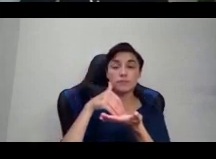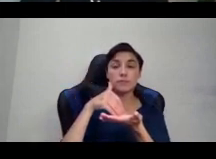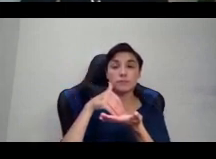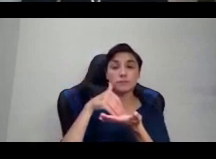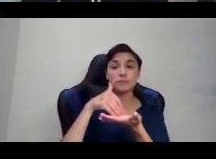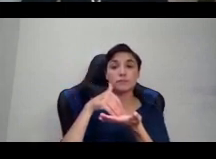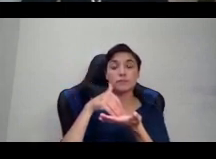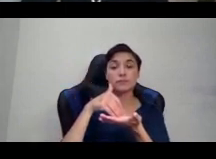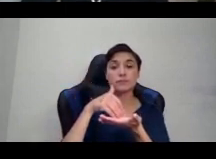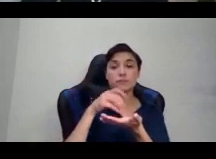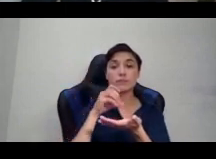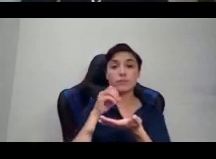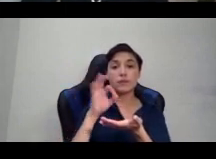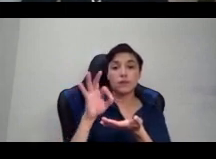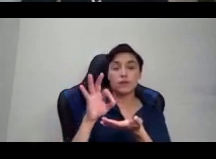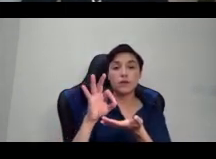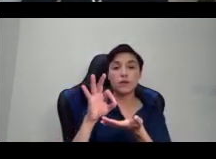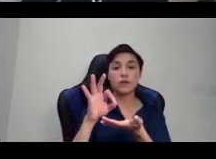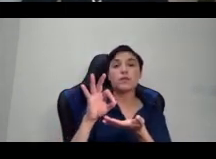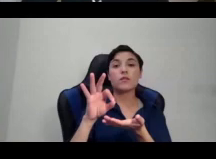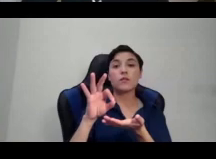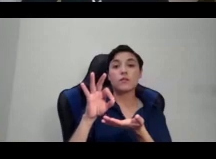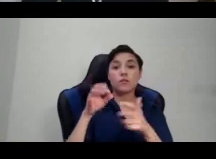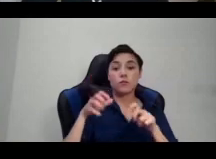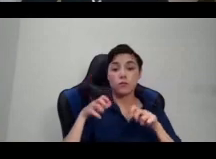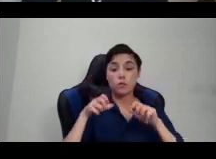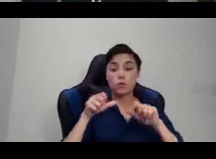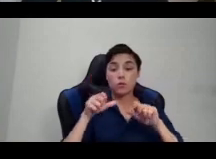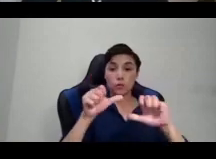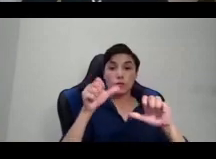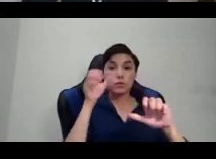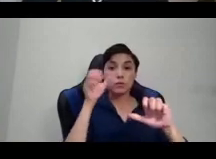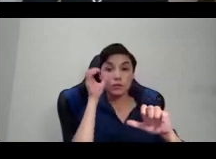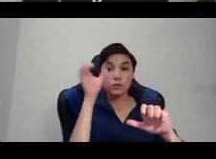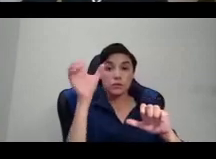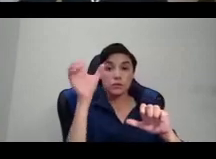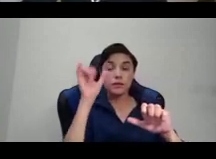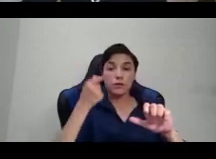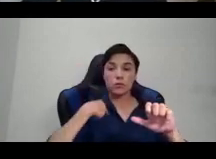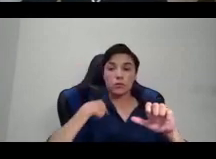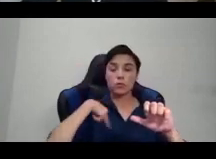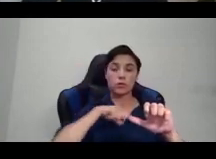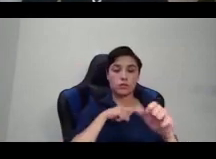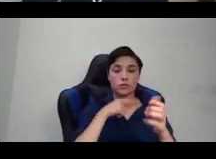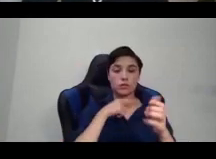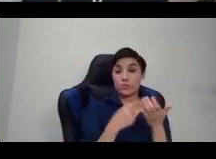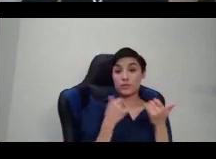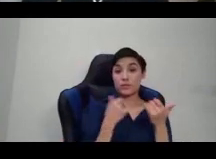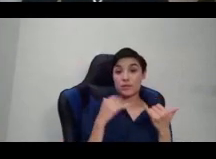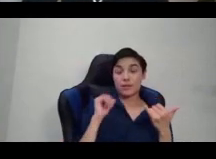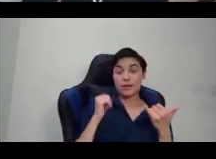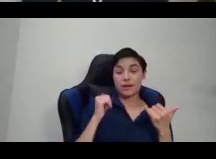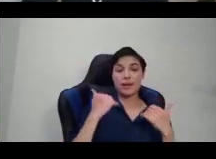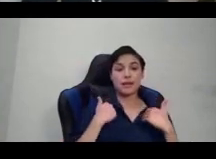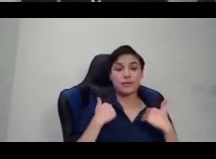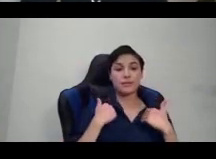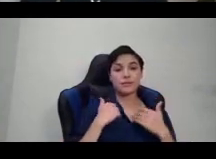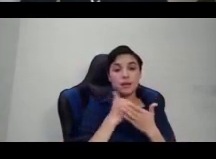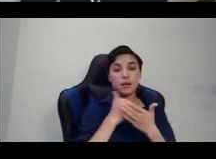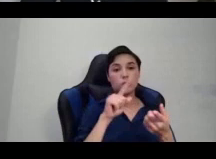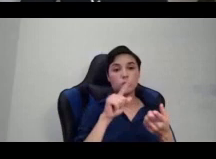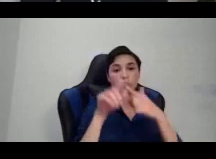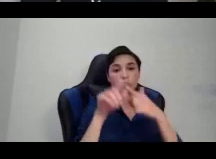order that we are talking about that has erased this history is warfare, and it is warfare